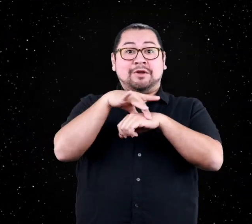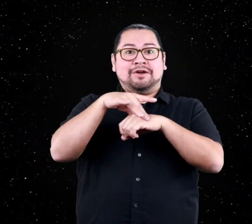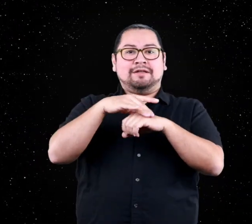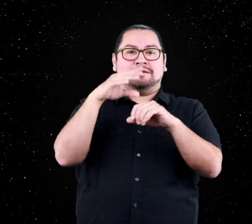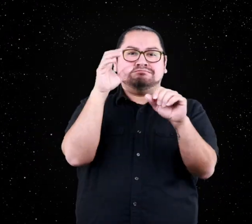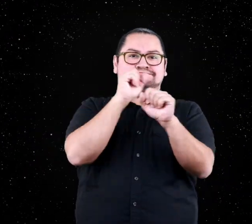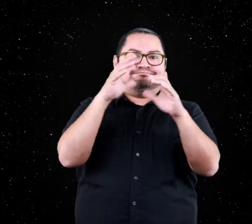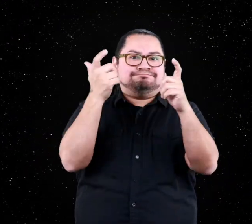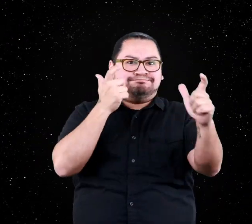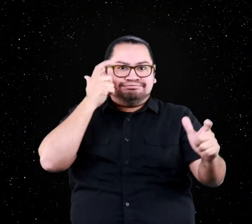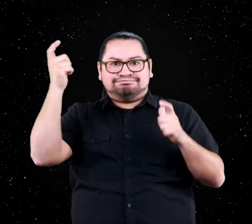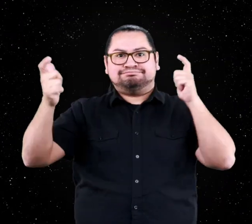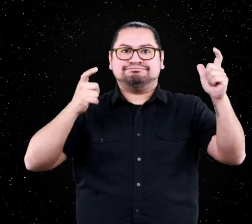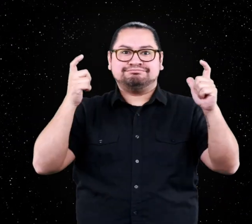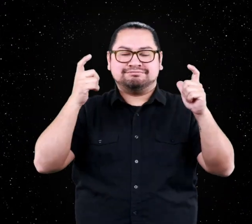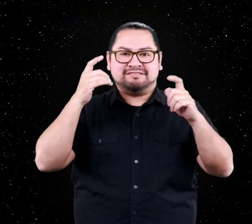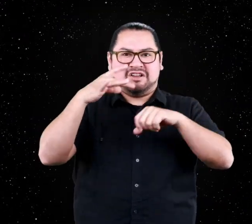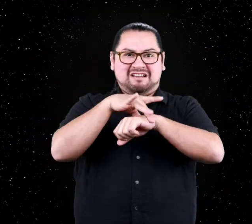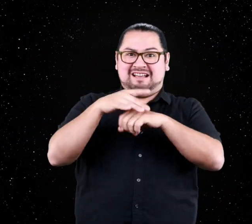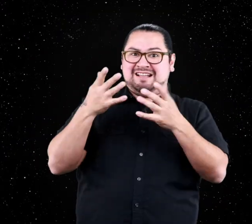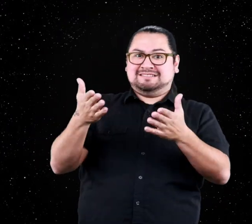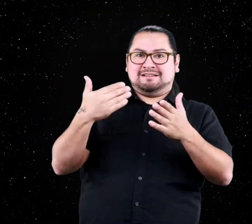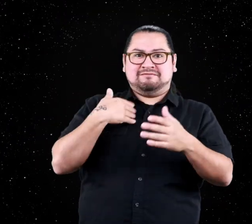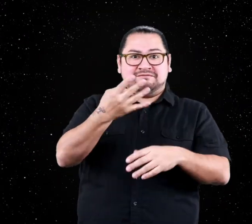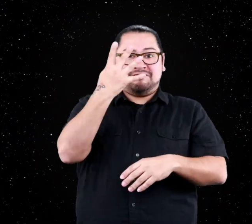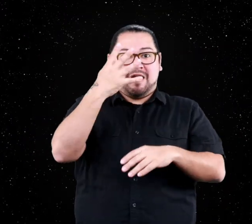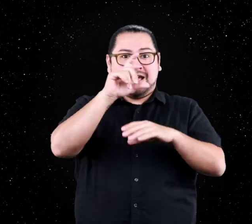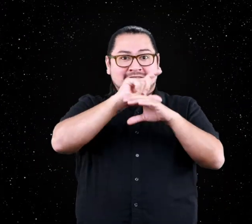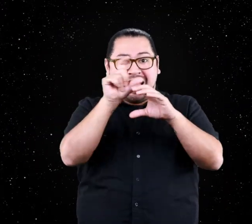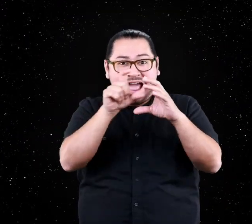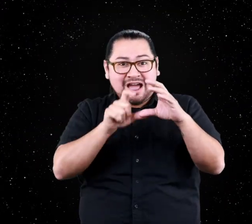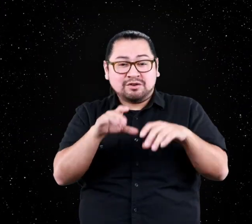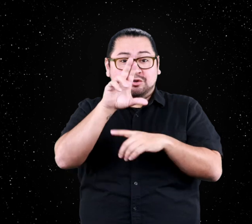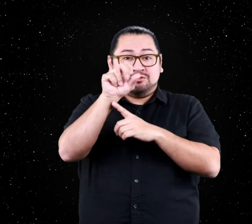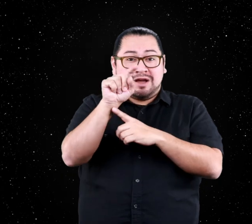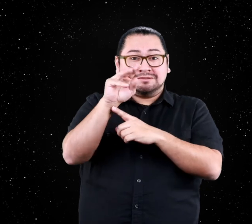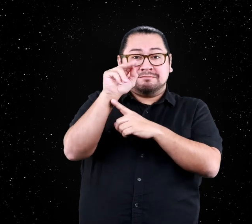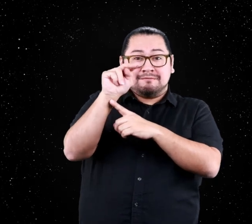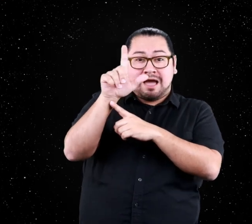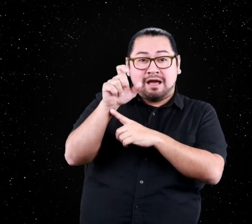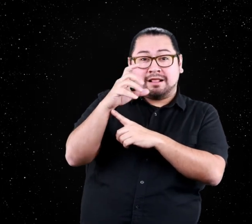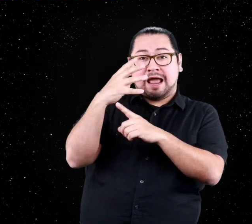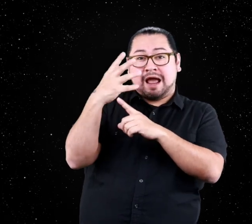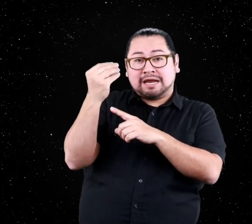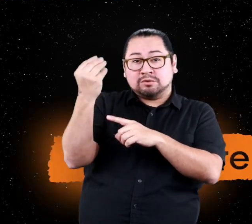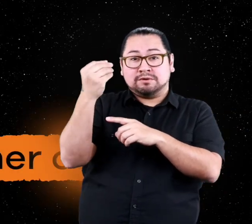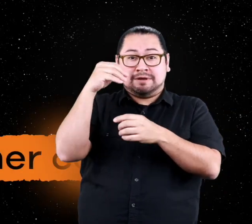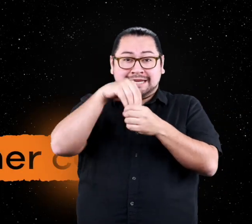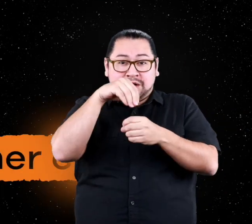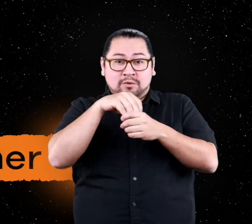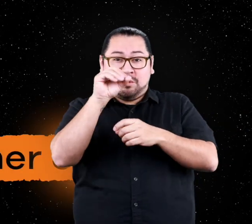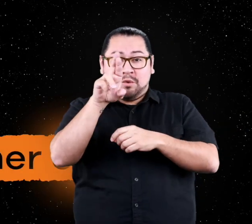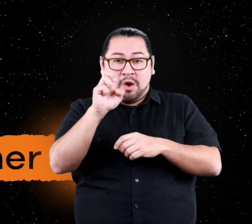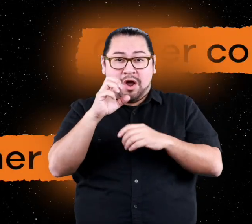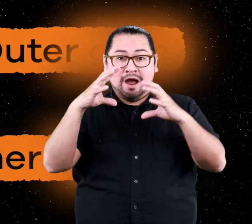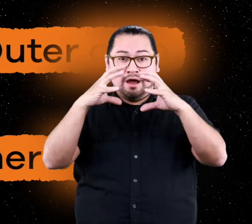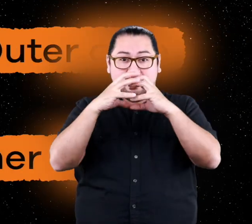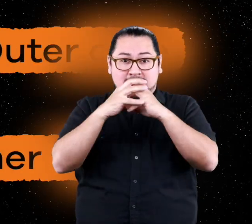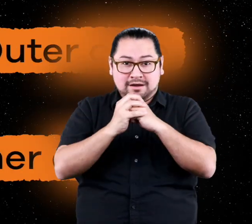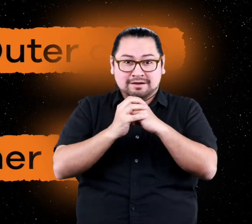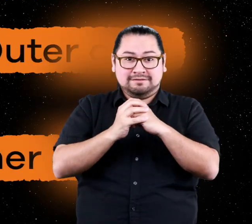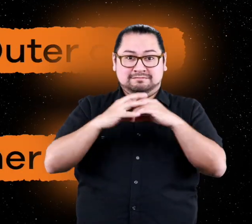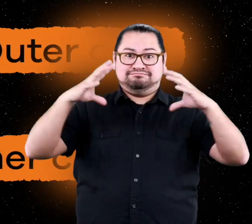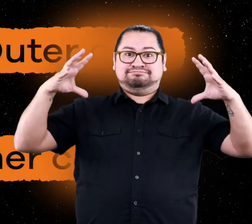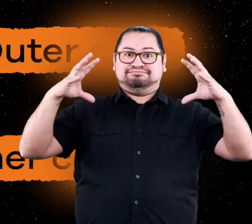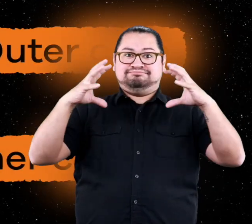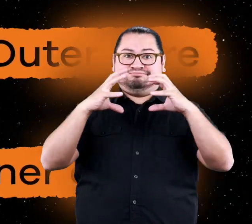The earth is a massive planet with four main layers. The crust, mantle, inner core and